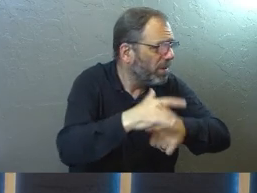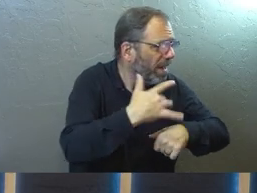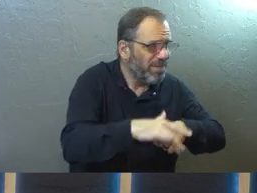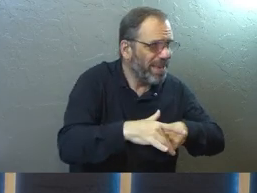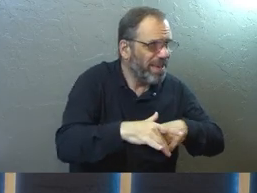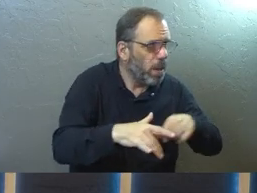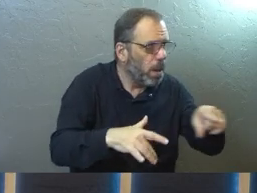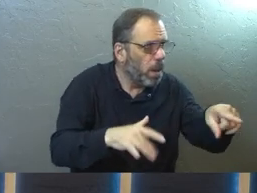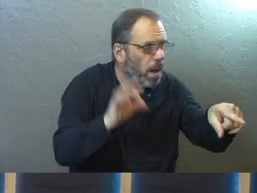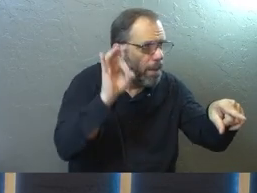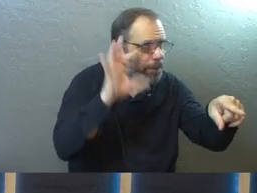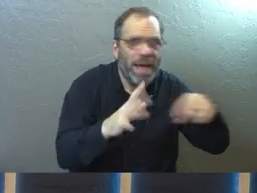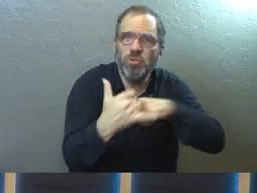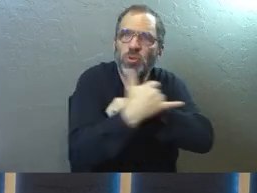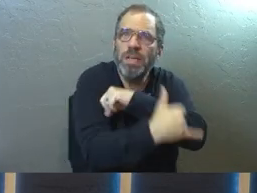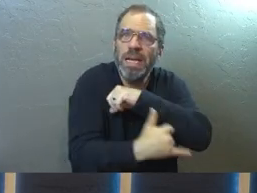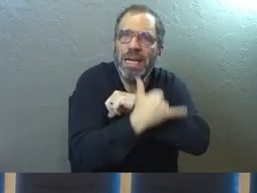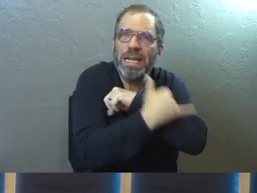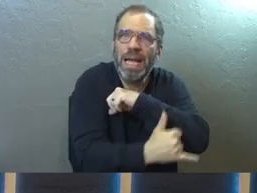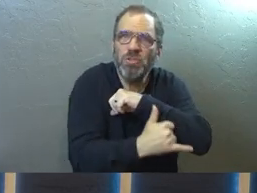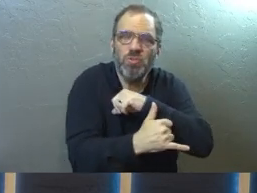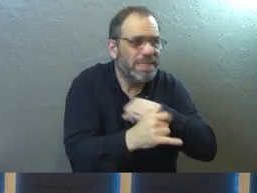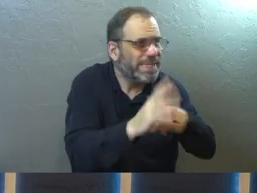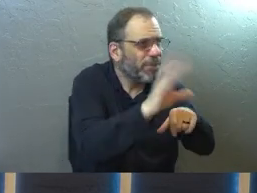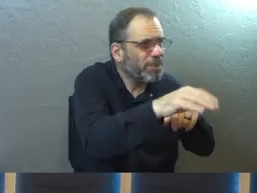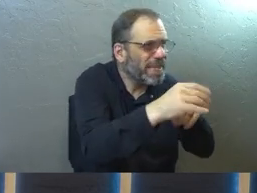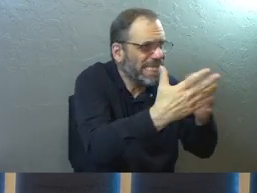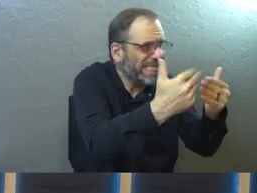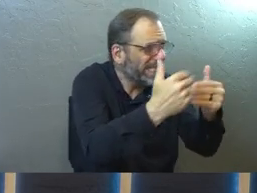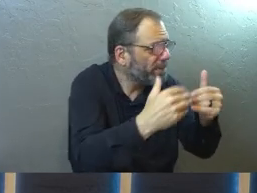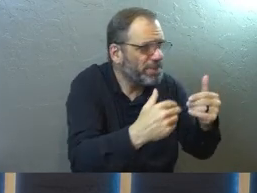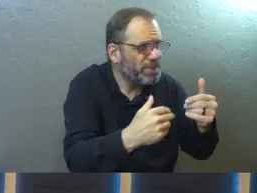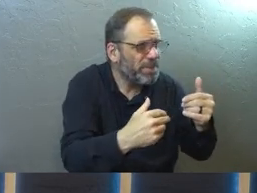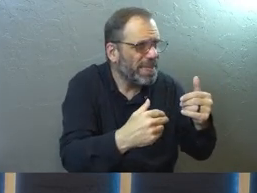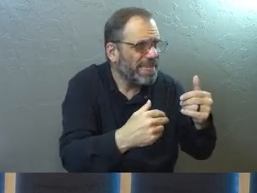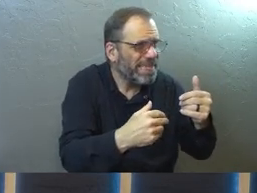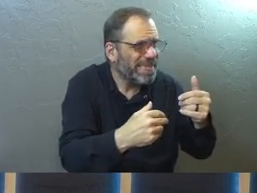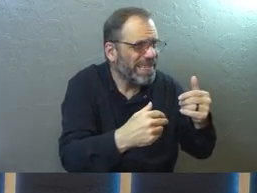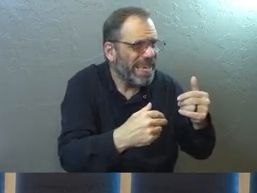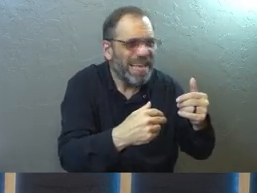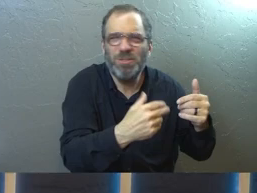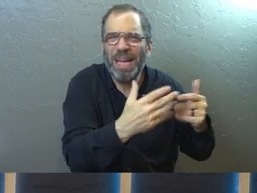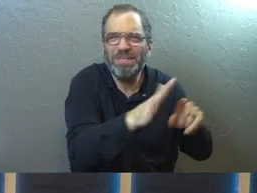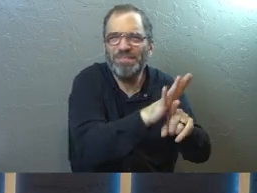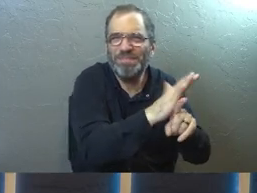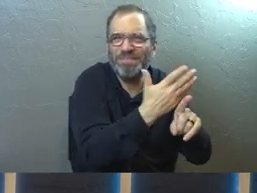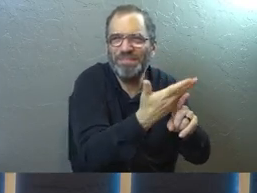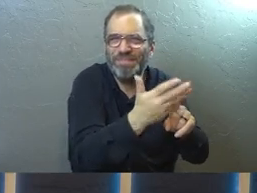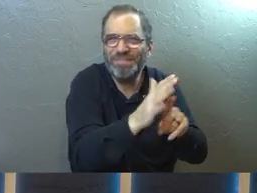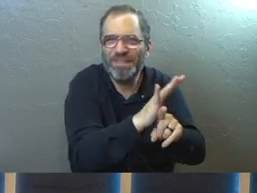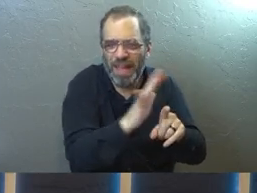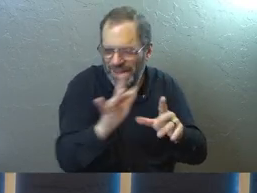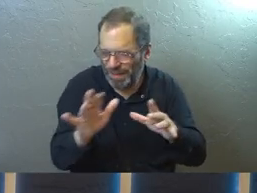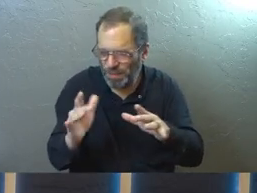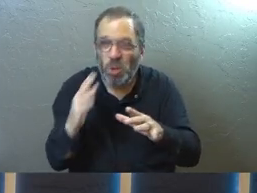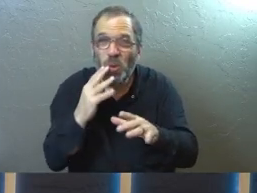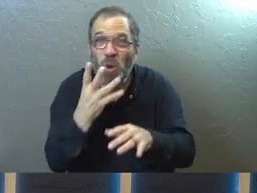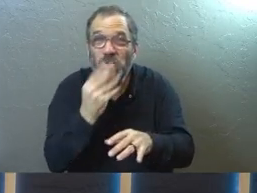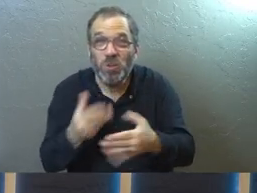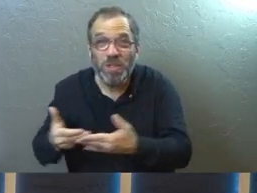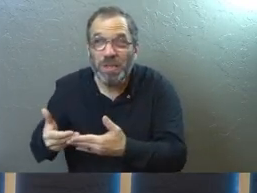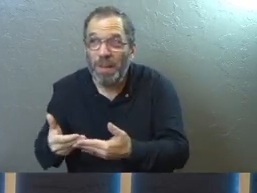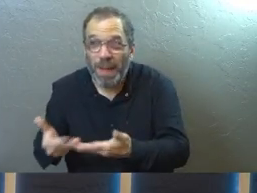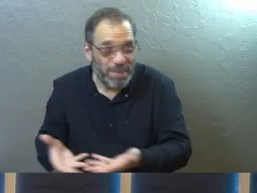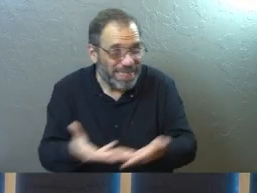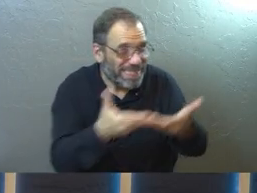who's got a house out in the country and, and, and she calls him in and, and, and she even tries to manipulate him a little bit. She takes the, the, the little Jewish